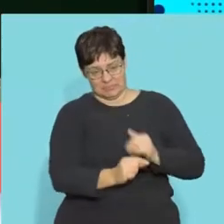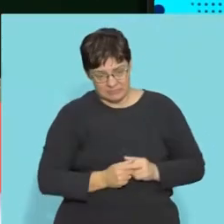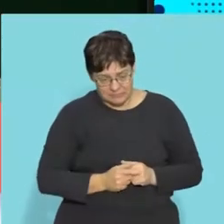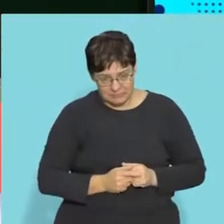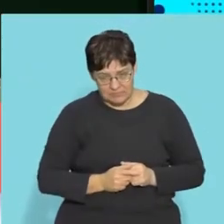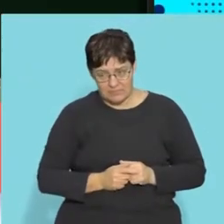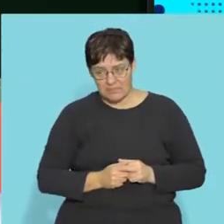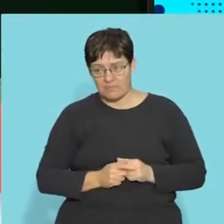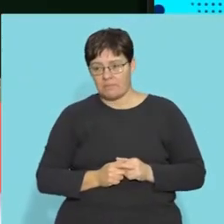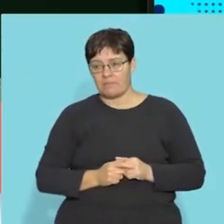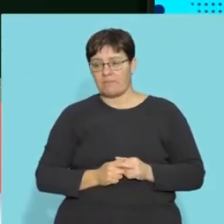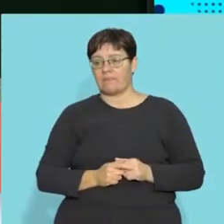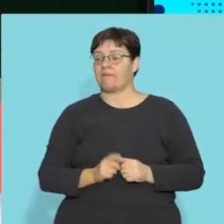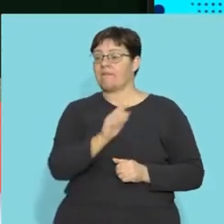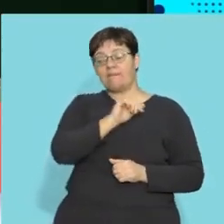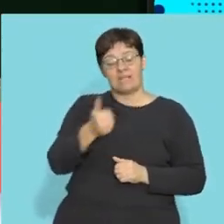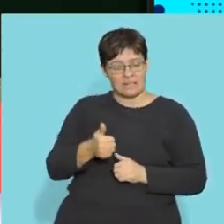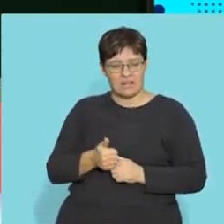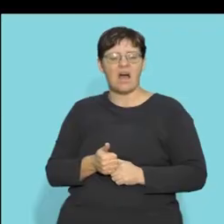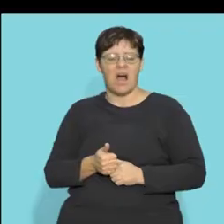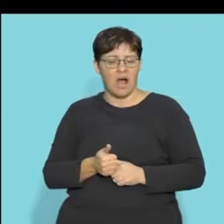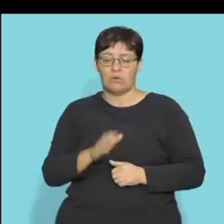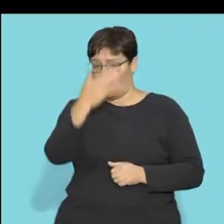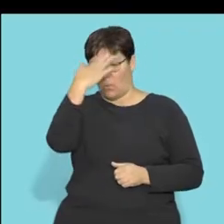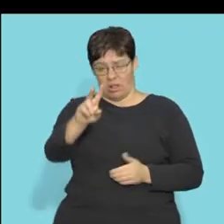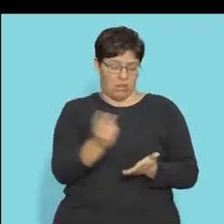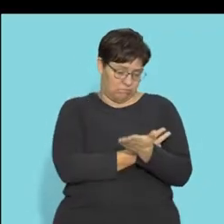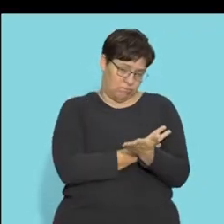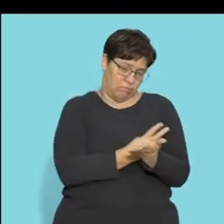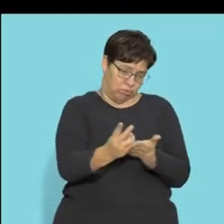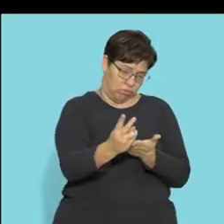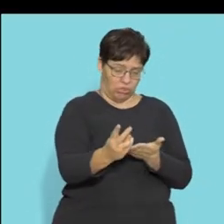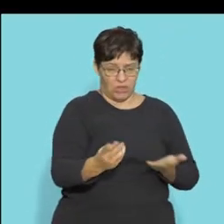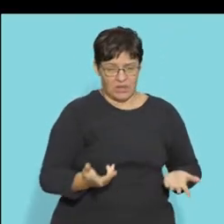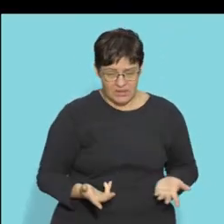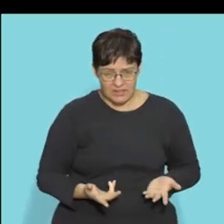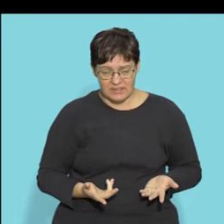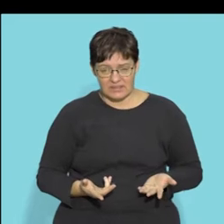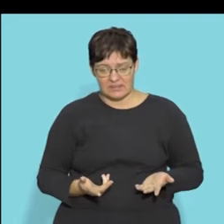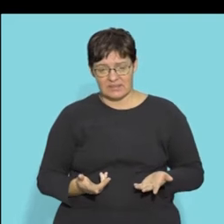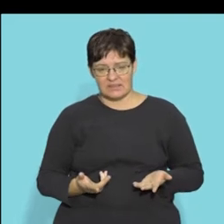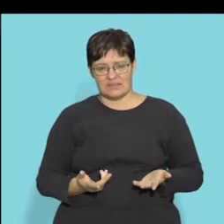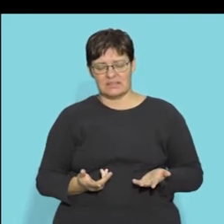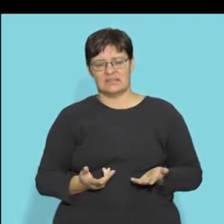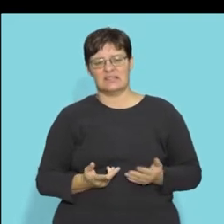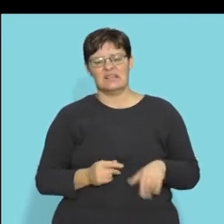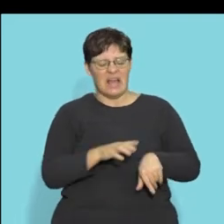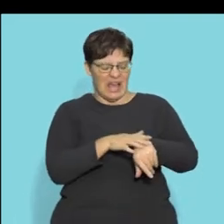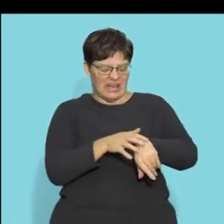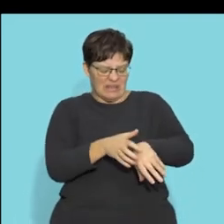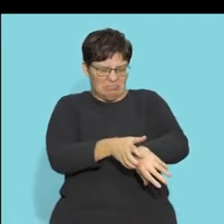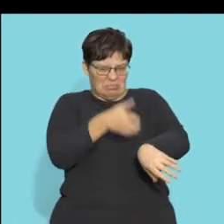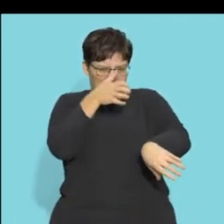of protecting your body as well. Now the next one, as you can see, we all know this one. A little boy. He fell